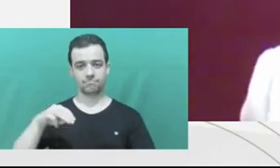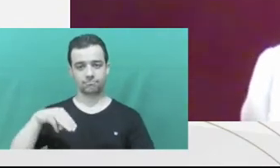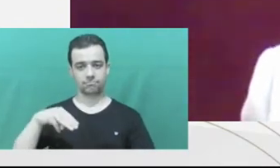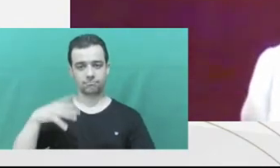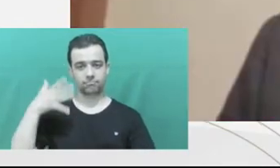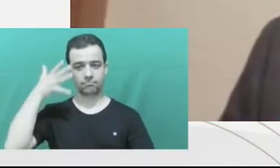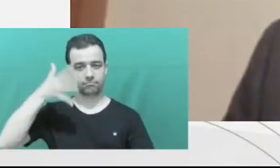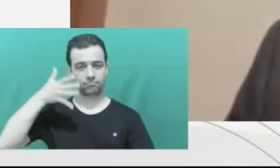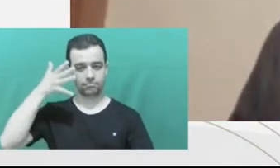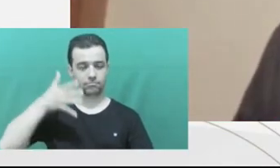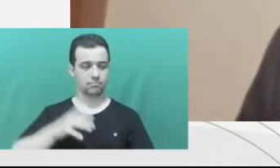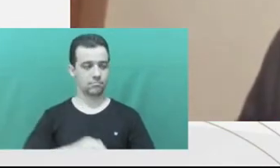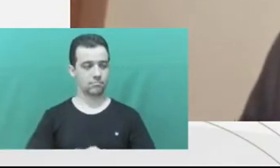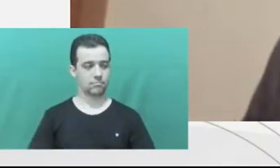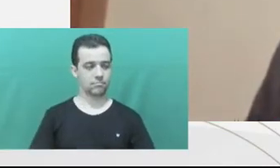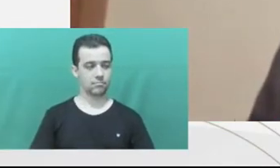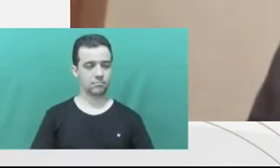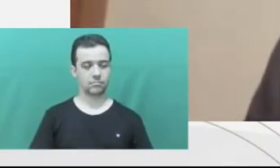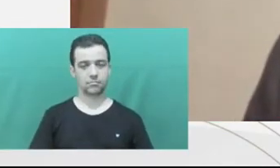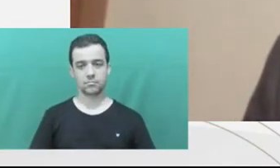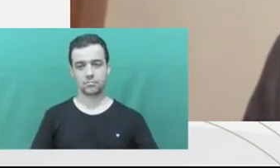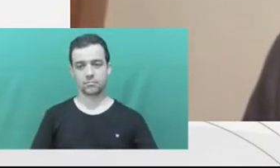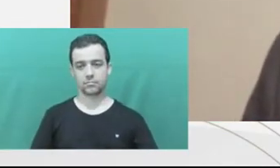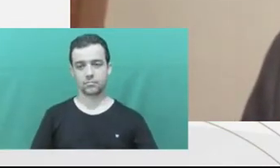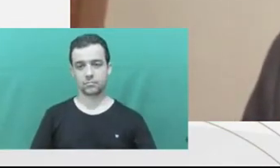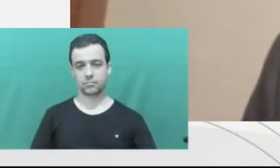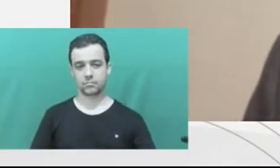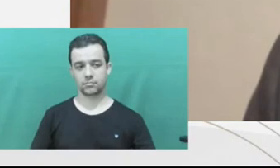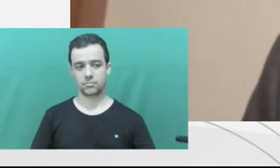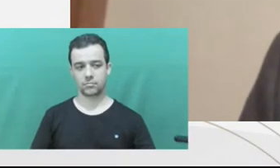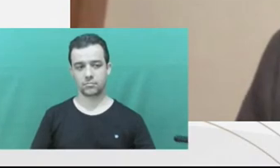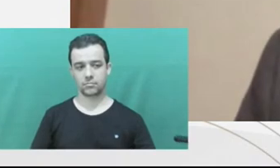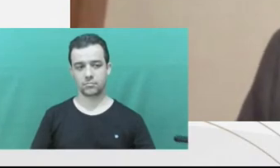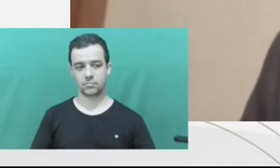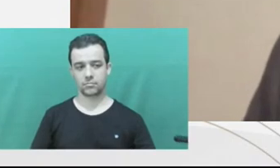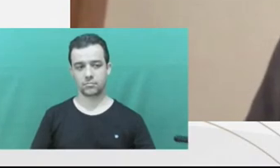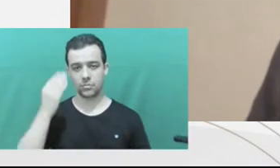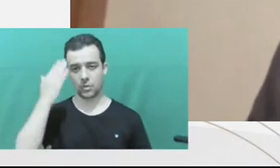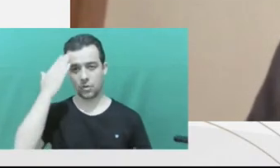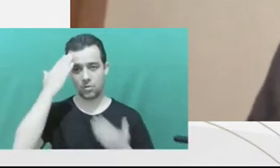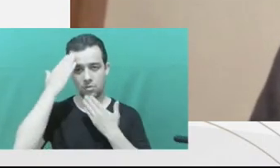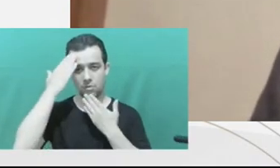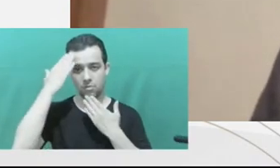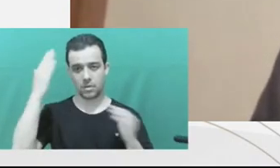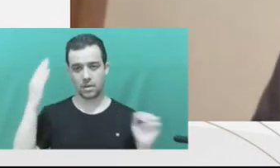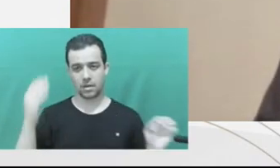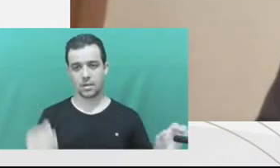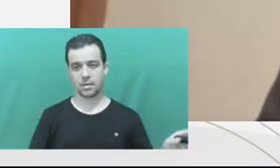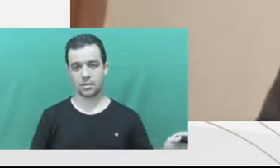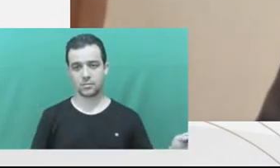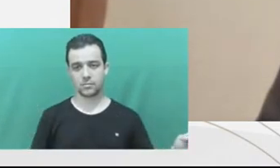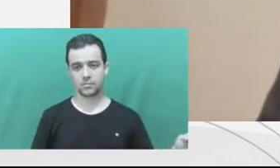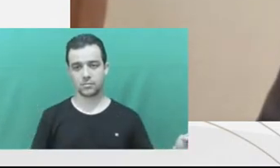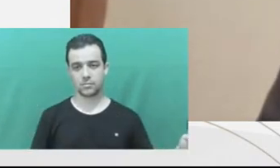the privilege of working with him before. Thank you very much, Anderson.